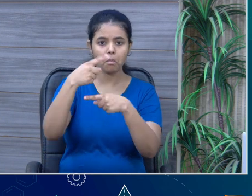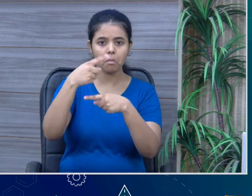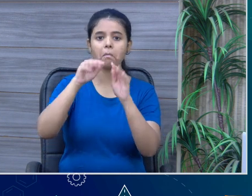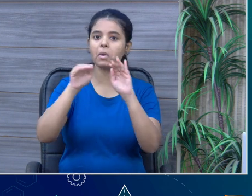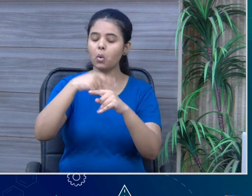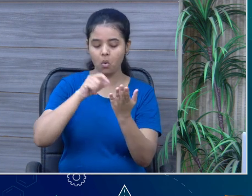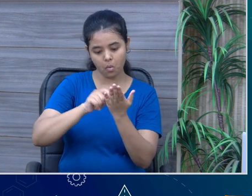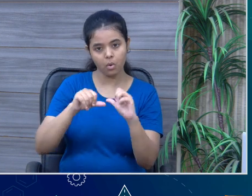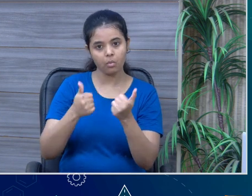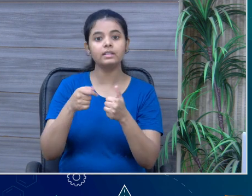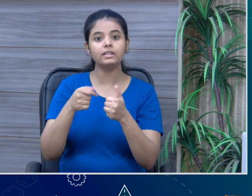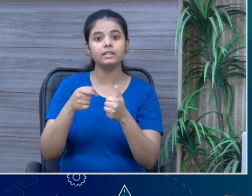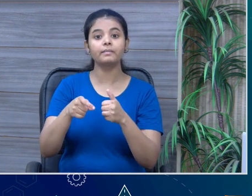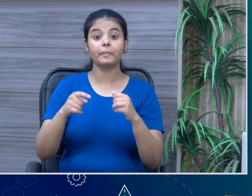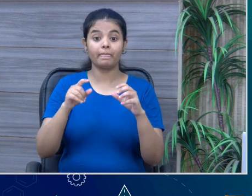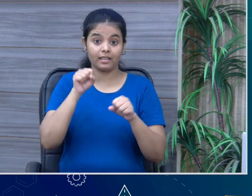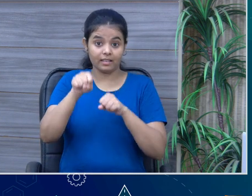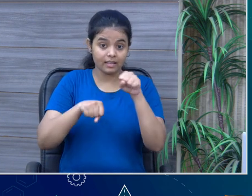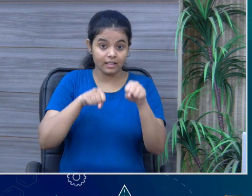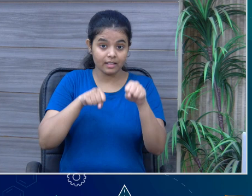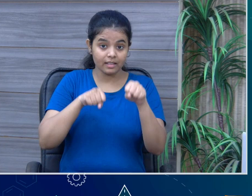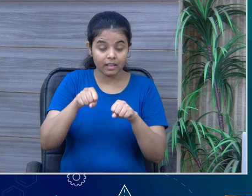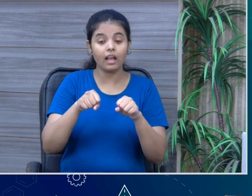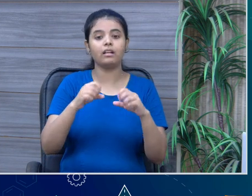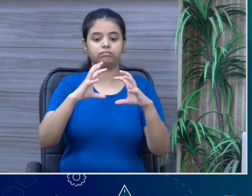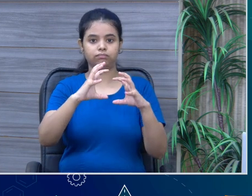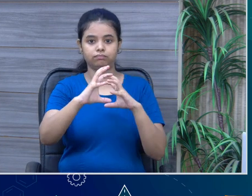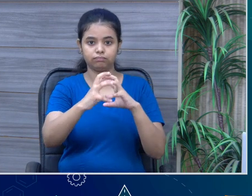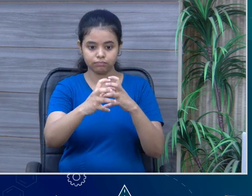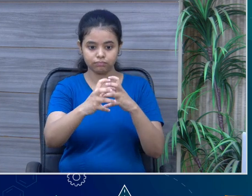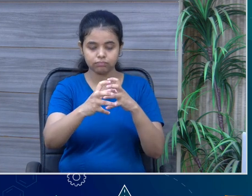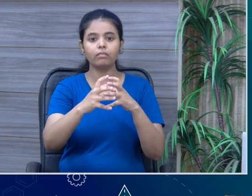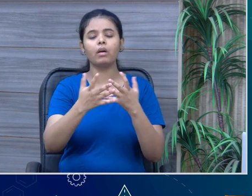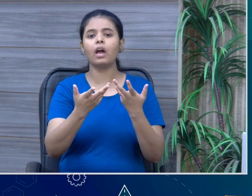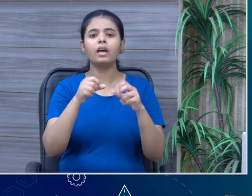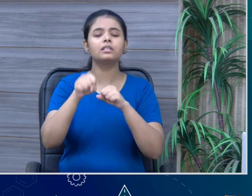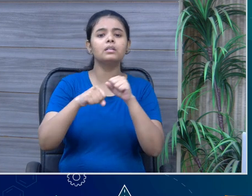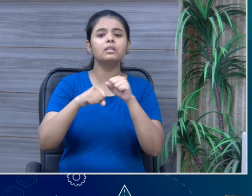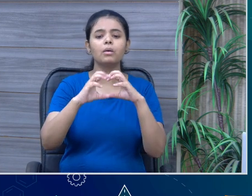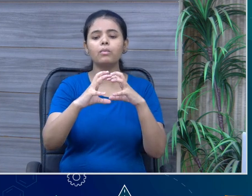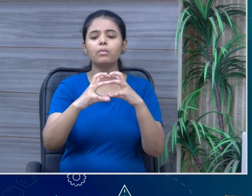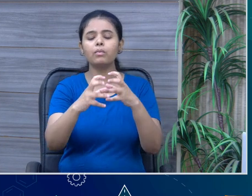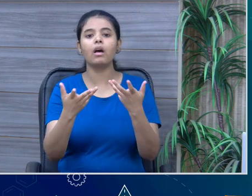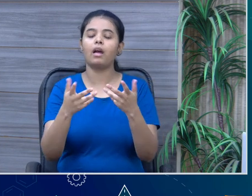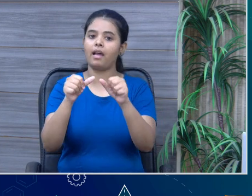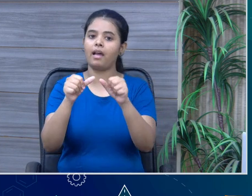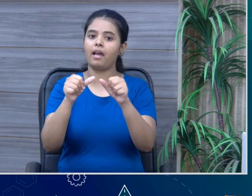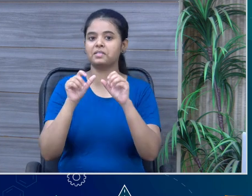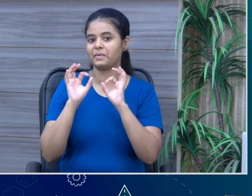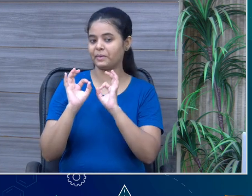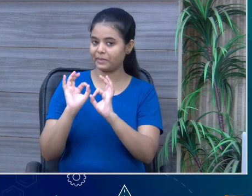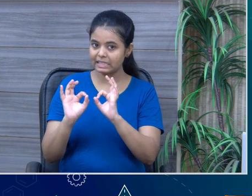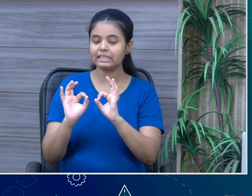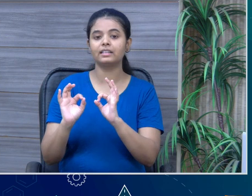the number of wheels of bicycle is 33. Well, your answer is definitely correct, and this has been sent to us